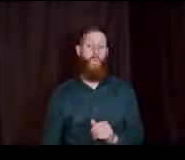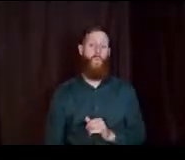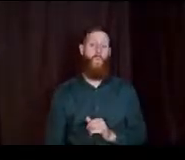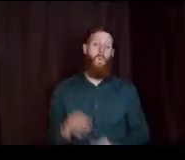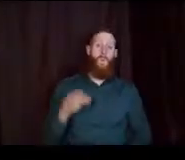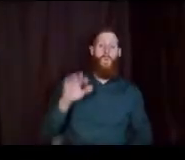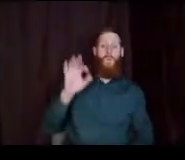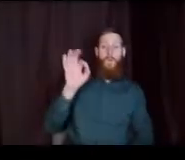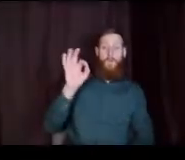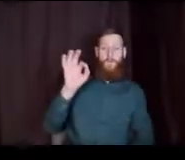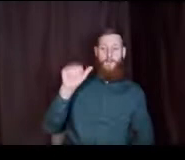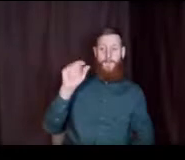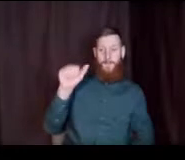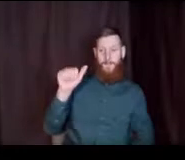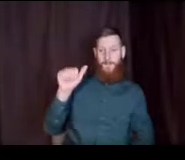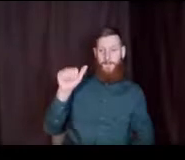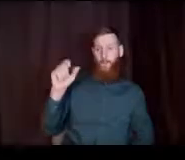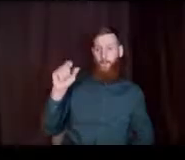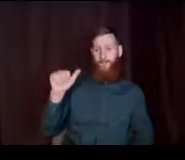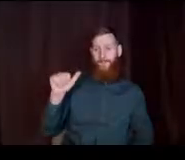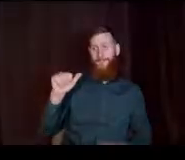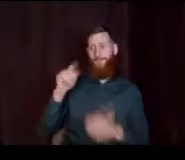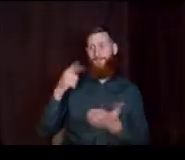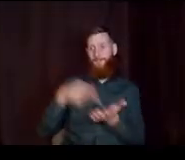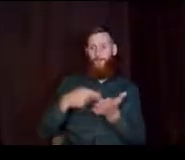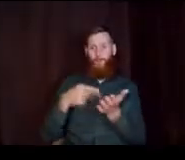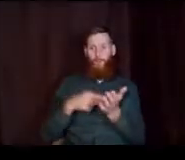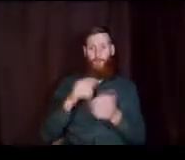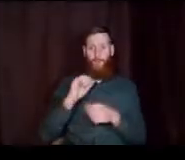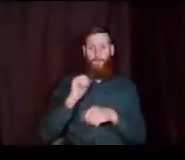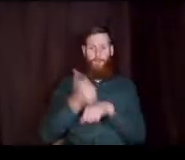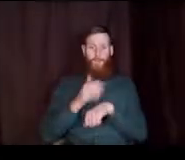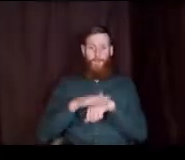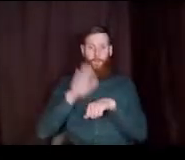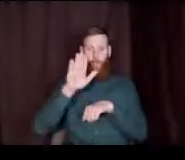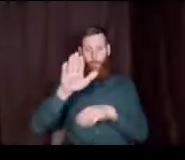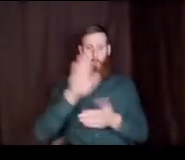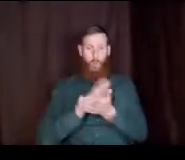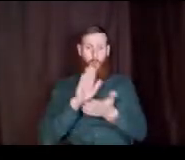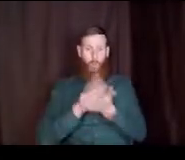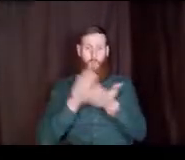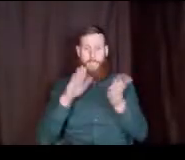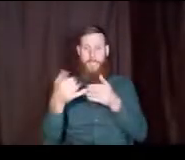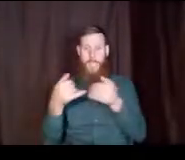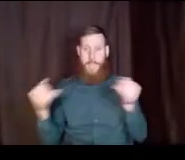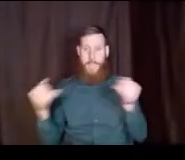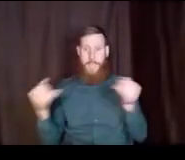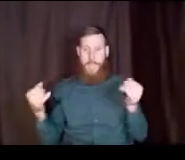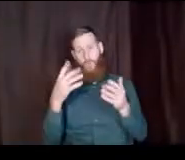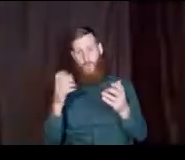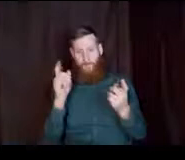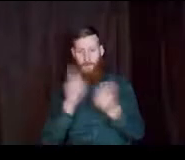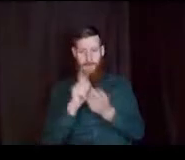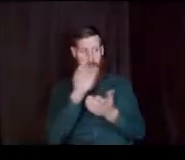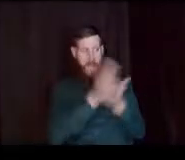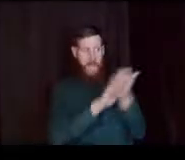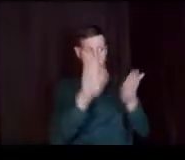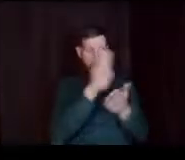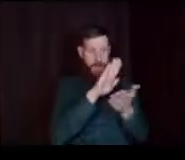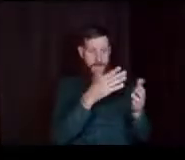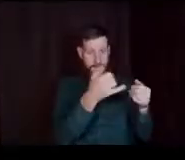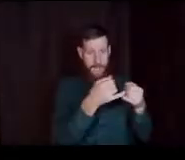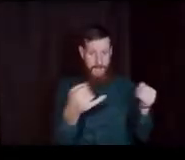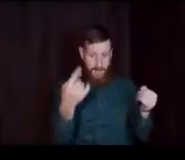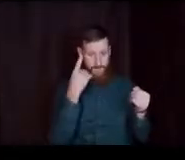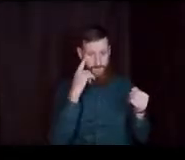WAFSA, they're both due based upon your school's deadlines. So you want to make sure you're meeting the college's deadlines for financial aid.